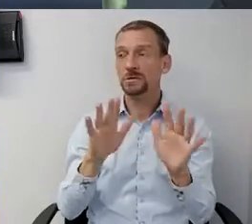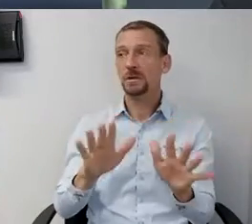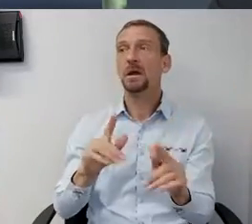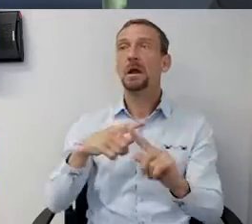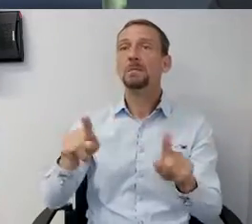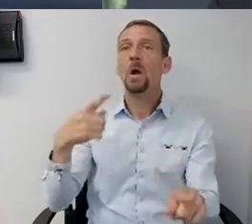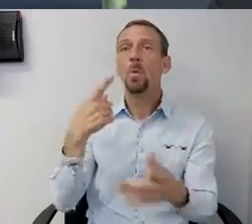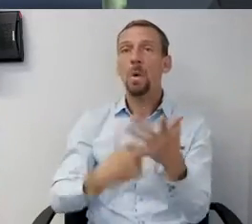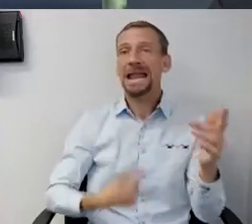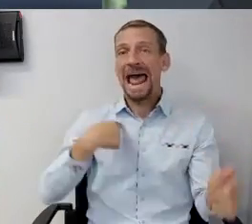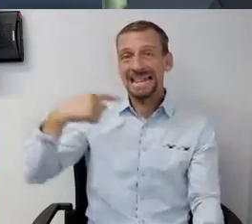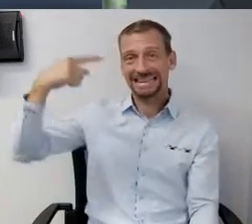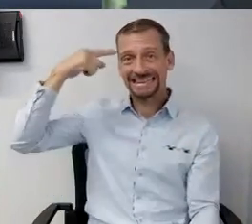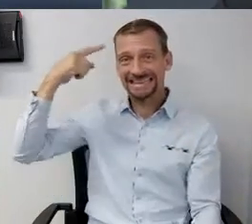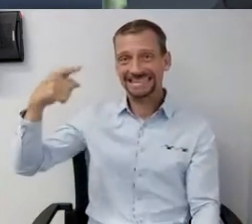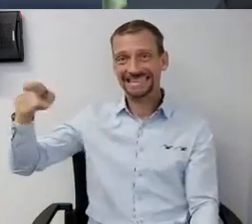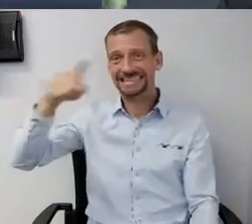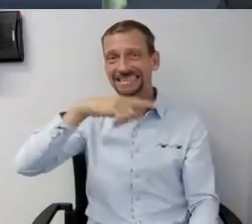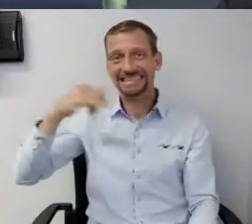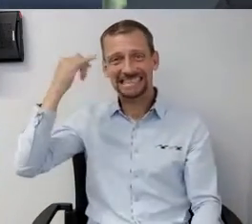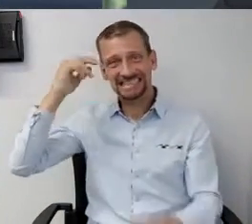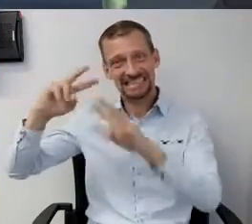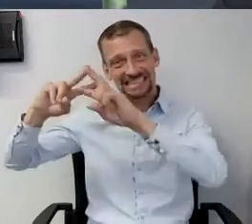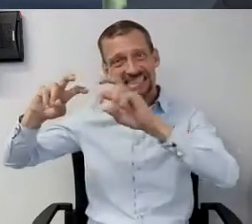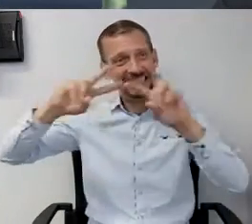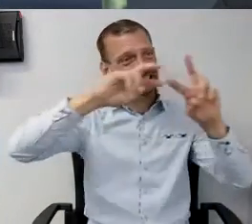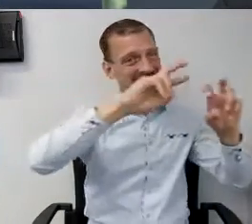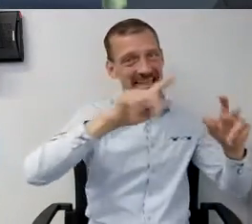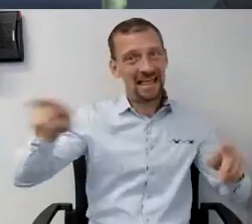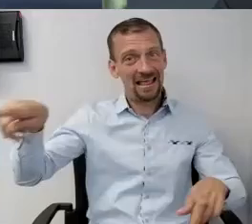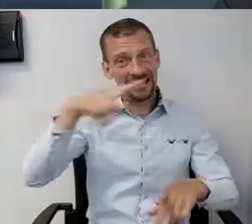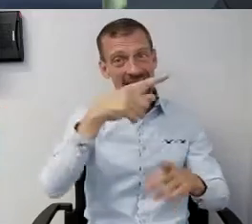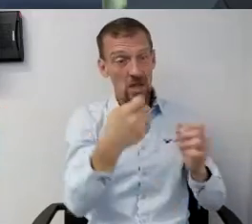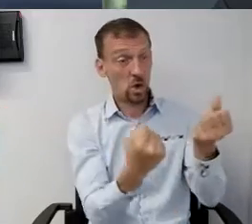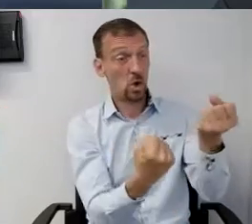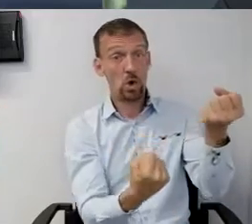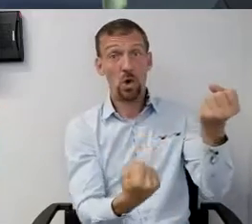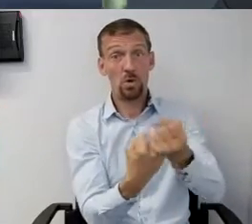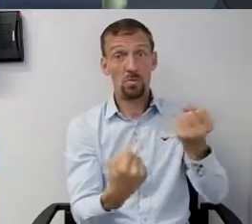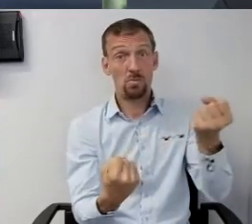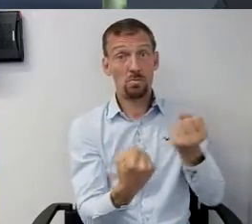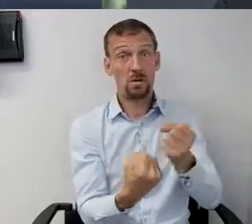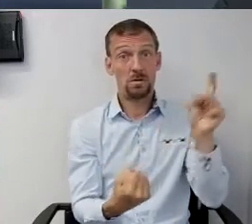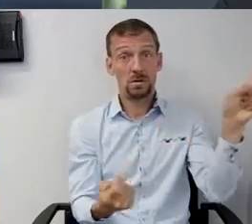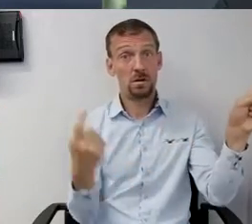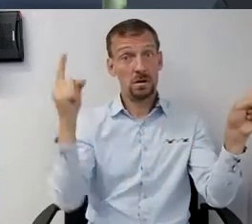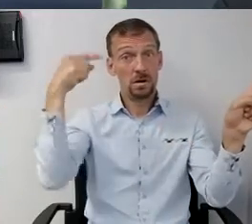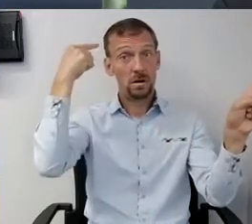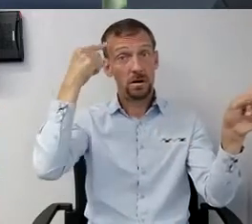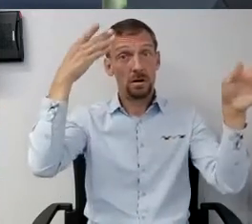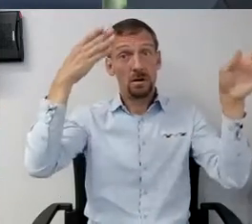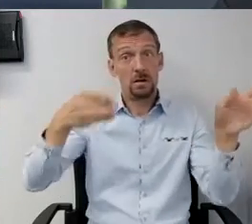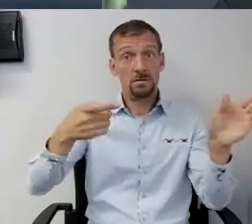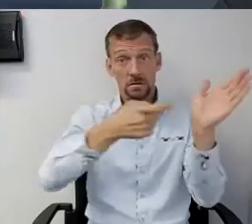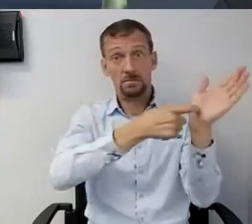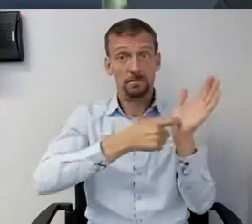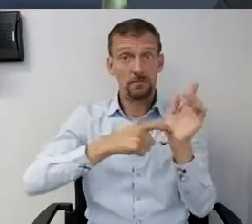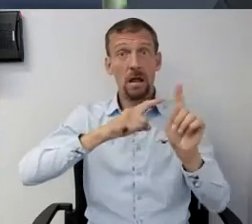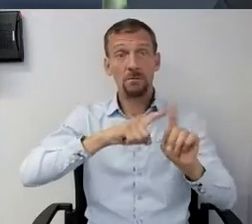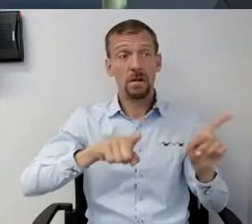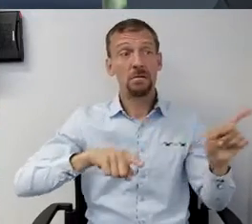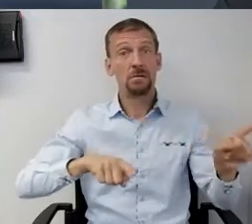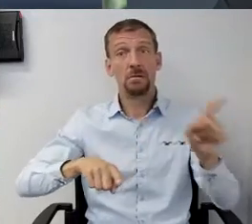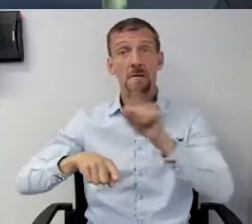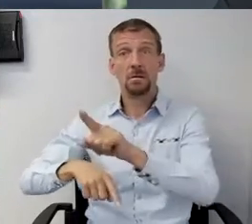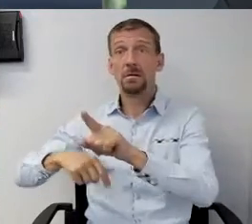that I think that while they support the governor's mandate, that they simply